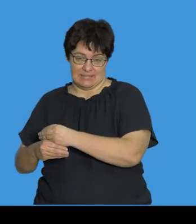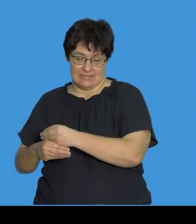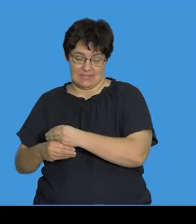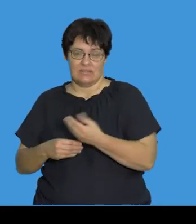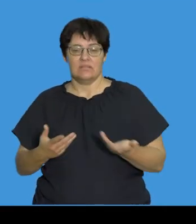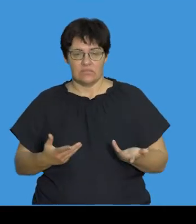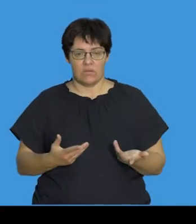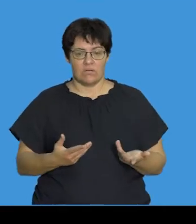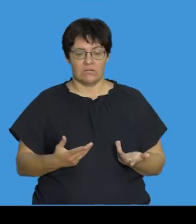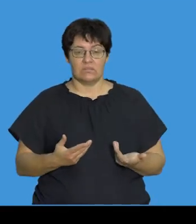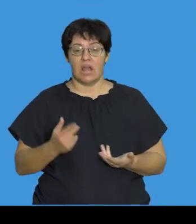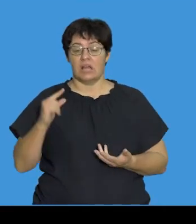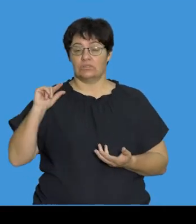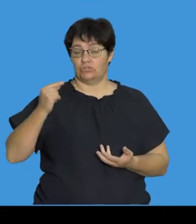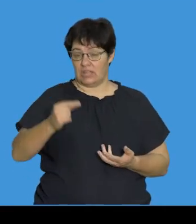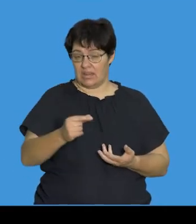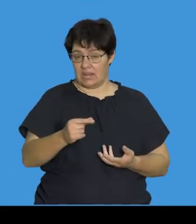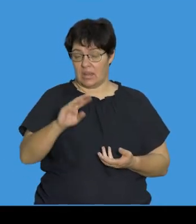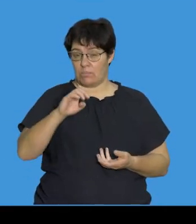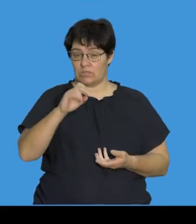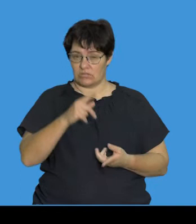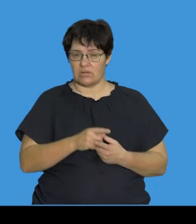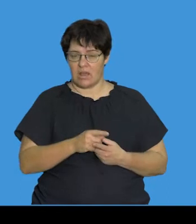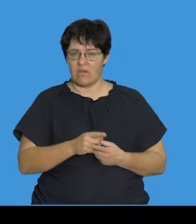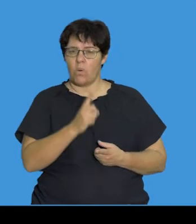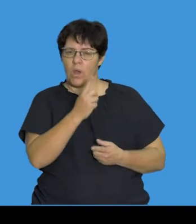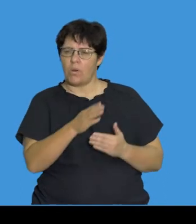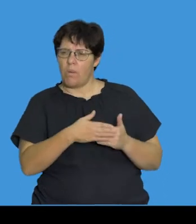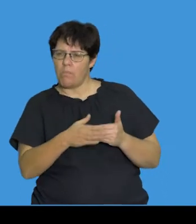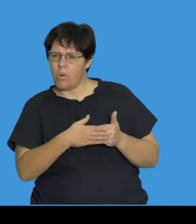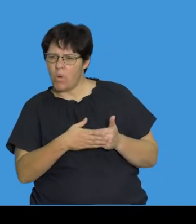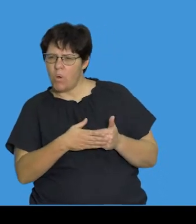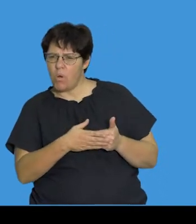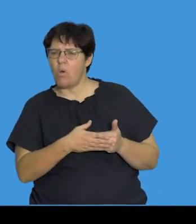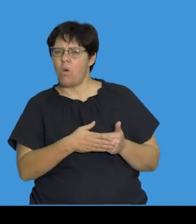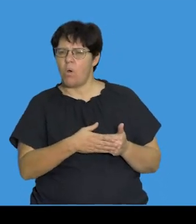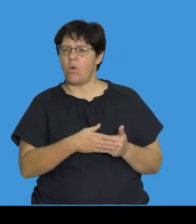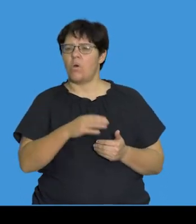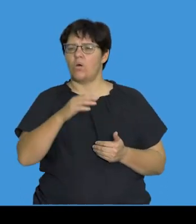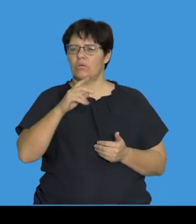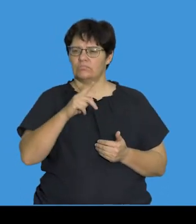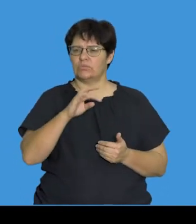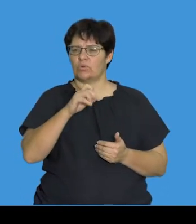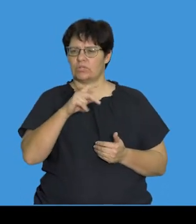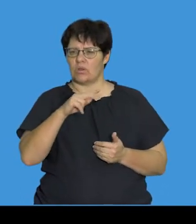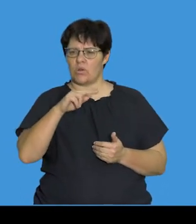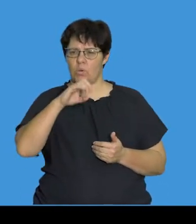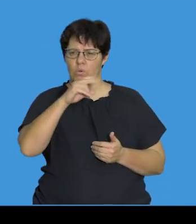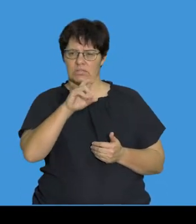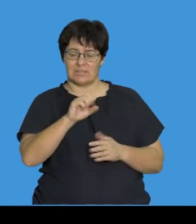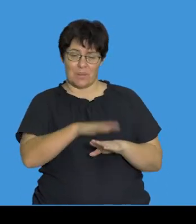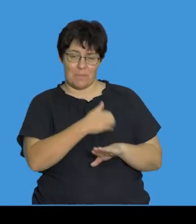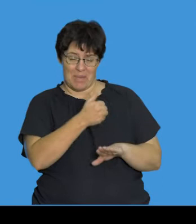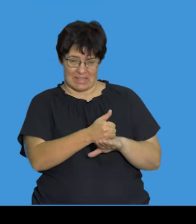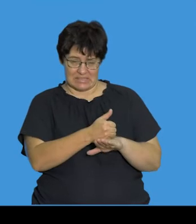A gene mutation where one or more nitrogenous base is inserted or added on will result in a